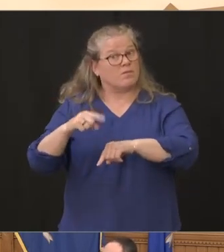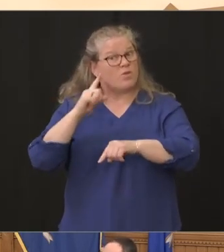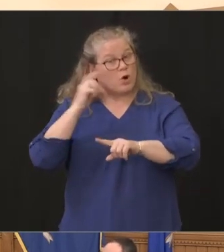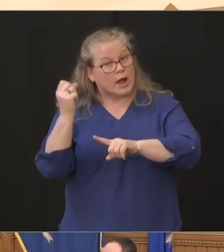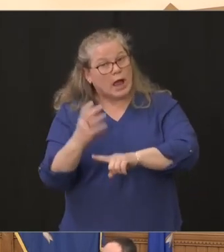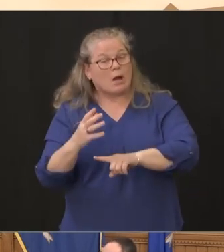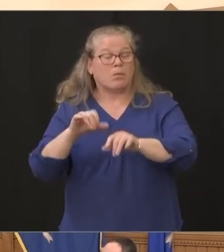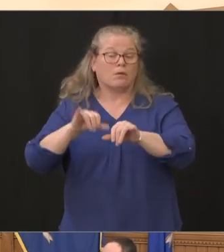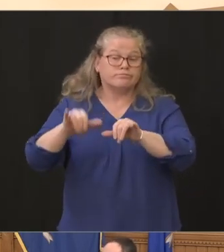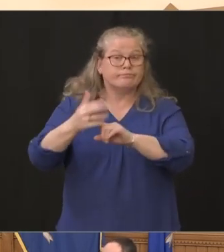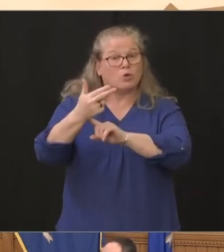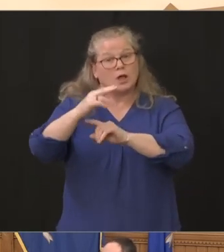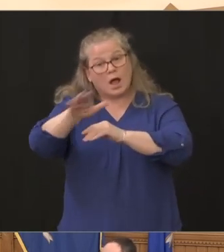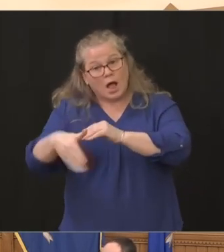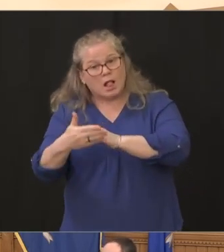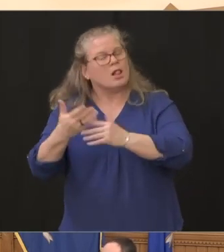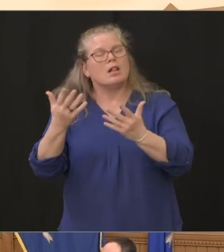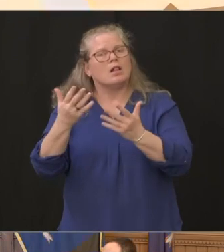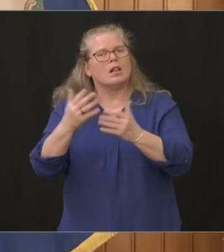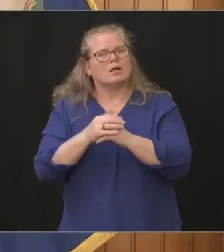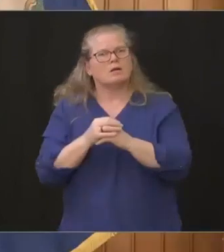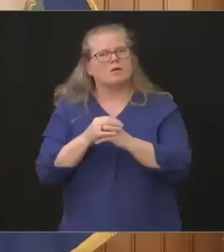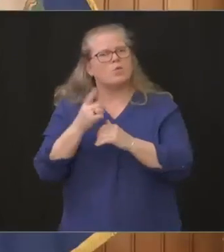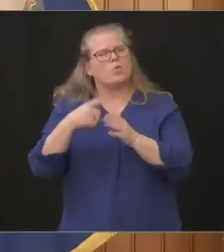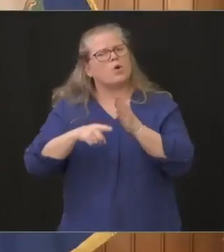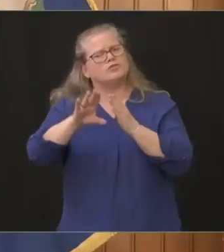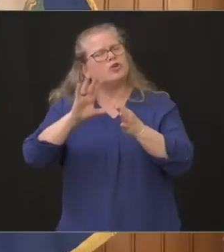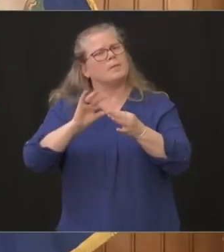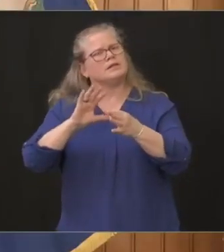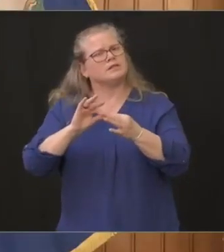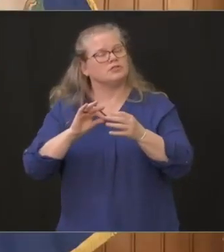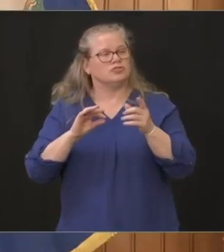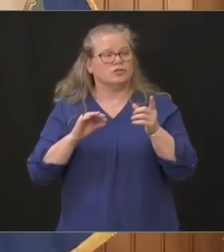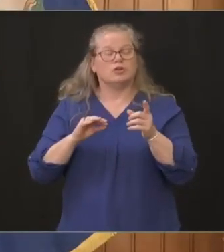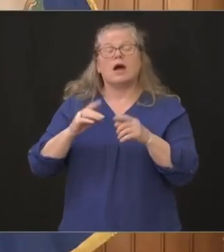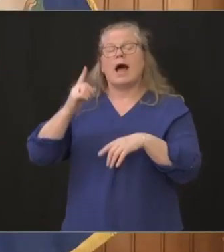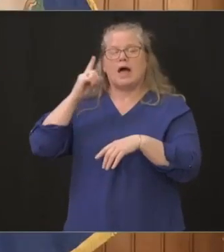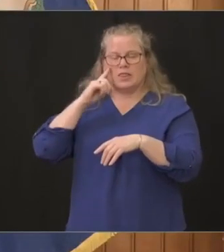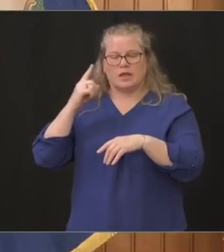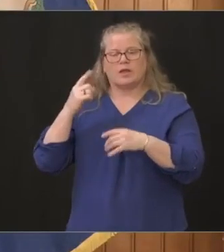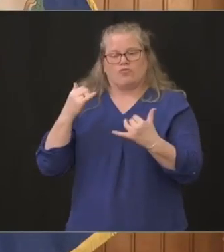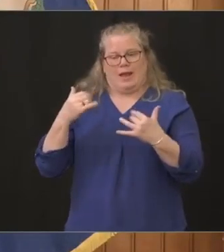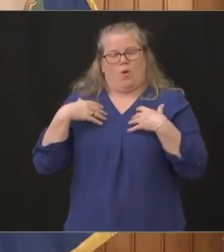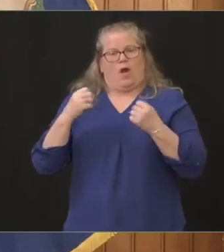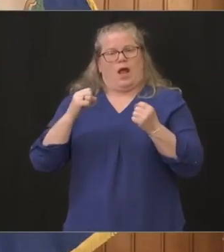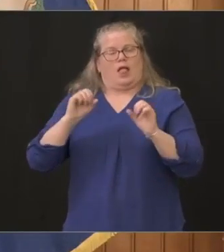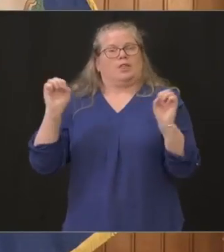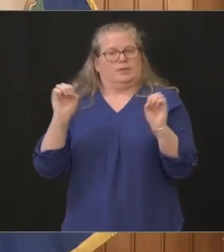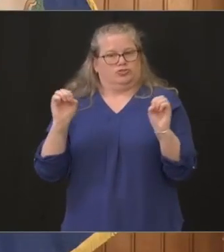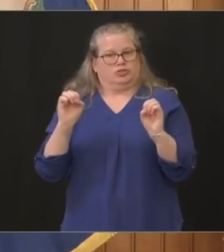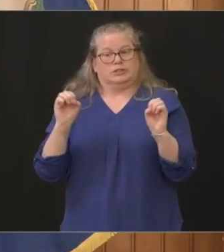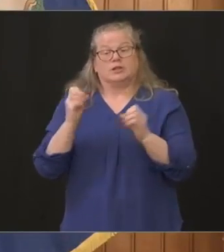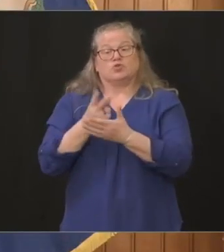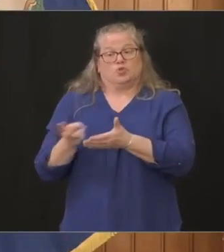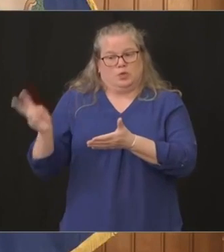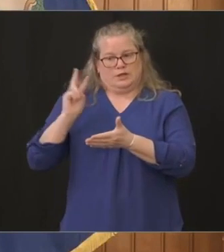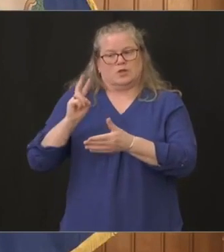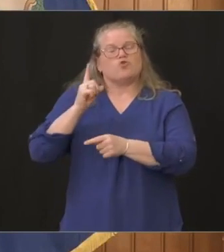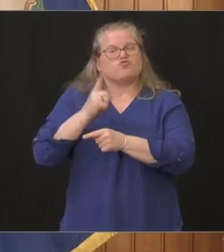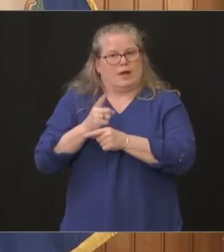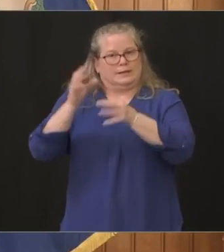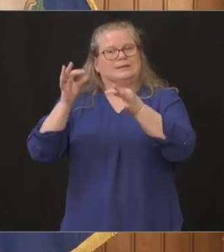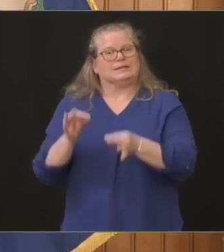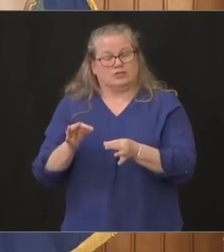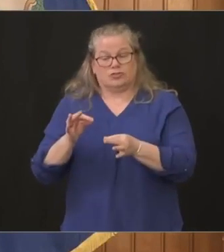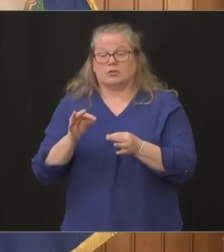up on april first if they plan i think we're in a health care emergency they did the right thing two weeks ago and i think just like we're doing with the schools i think